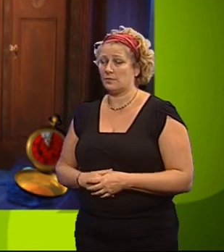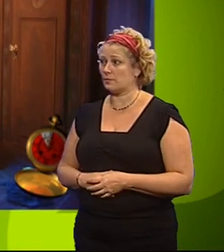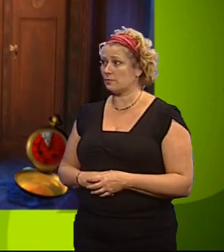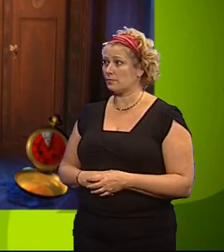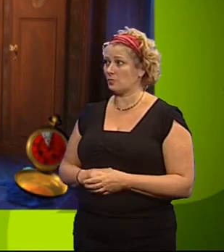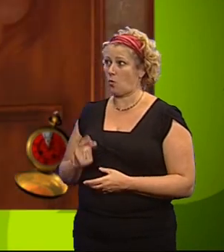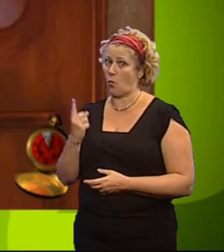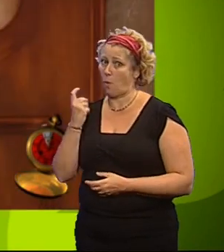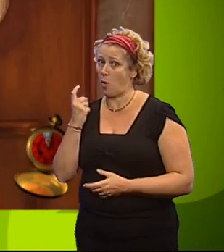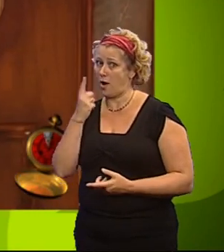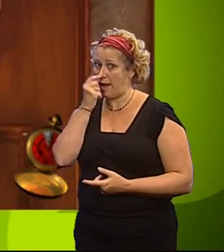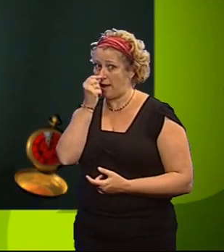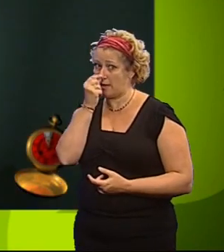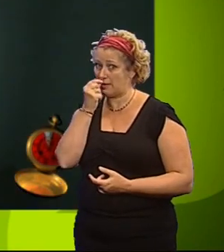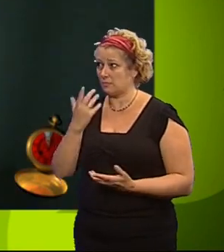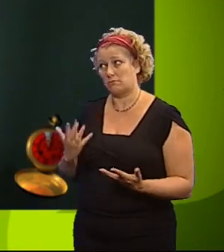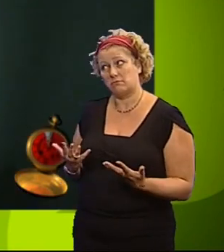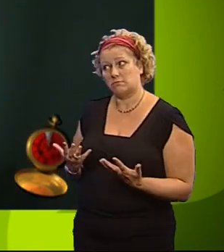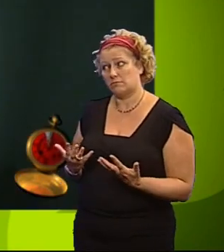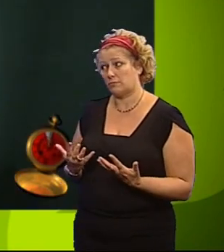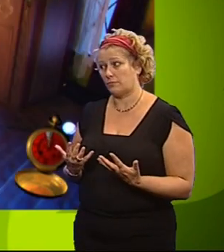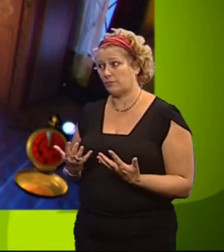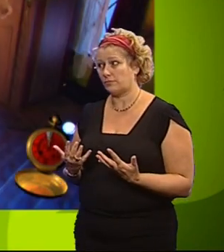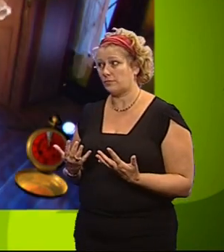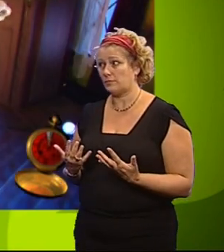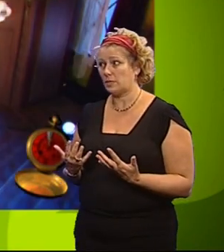You have time for another one. Your freedom depends on it.